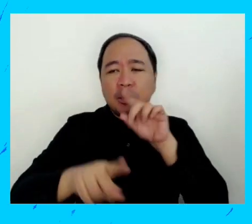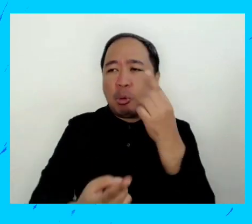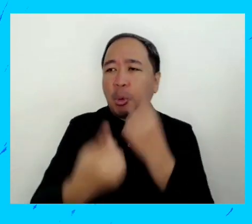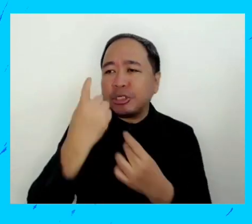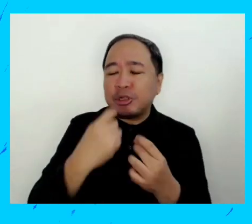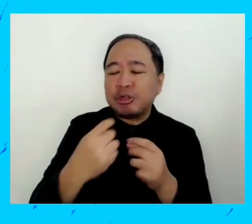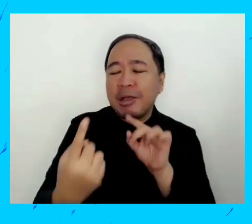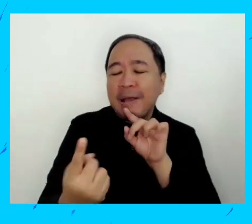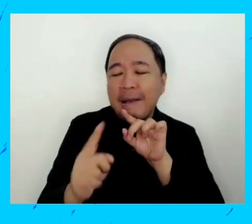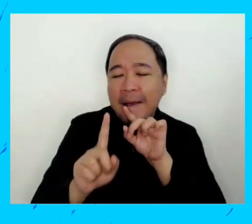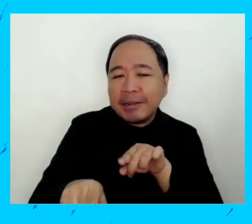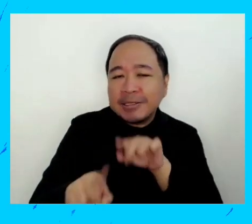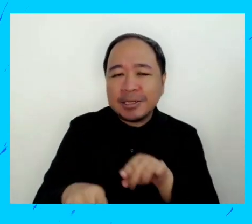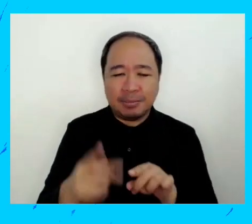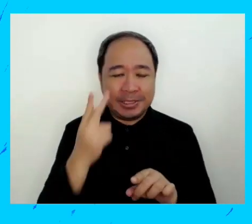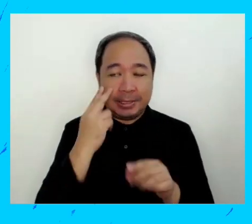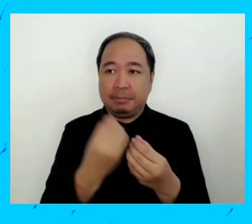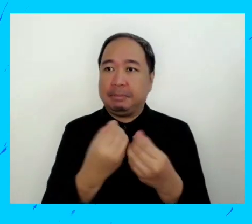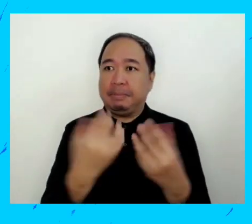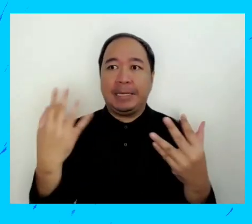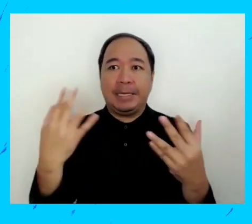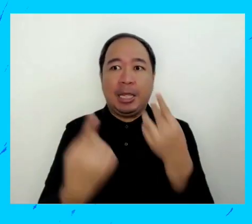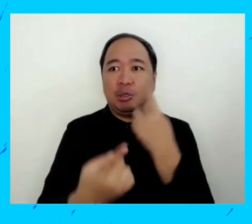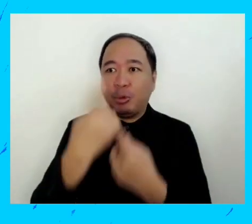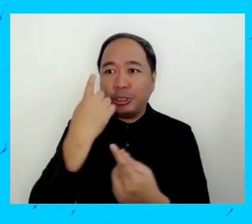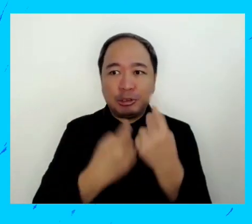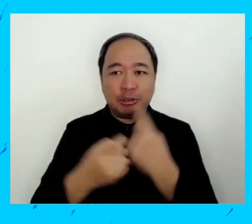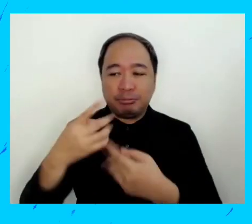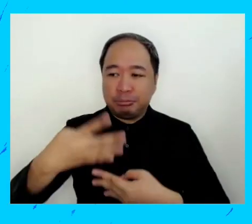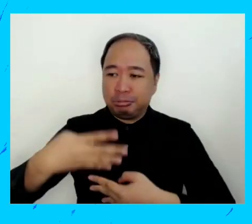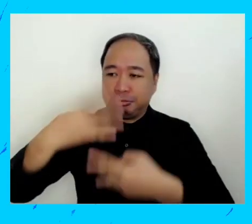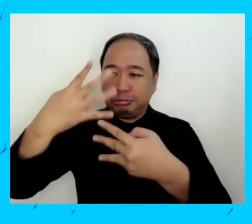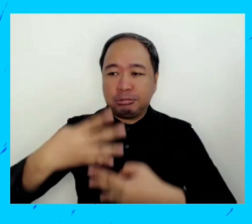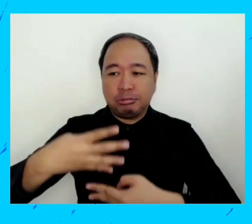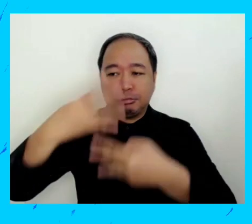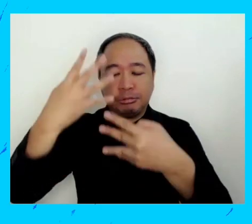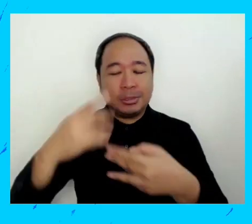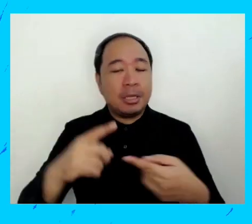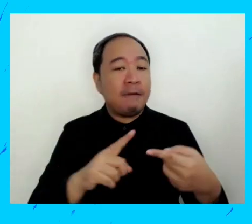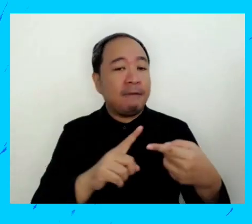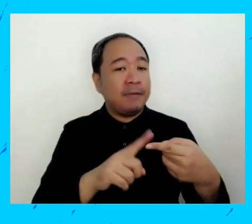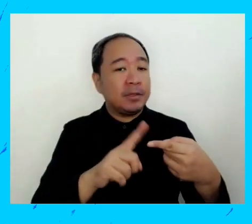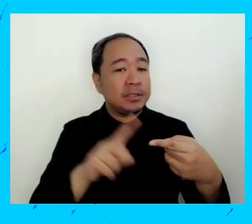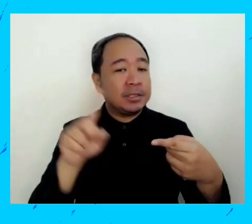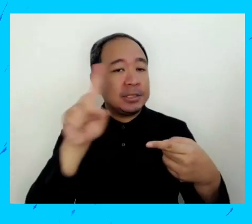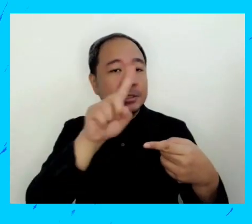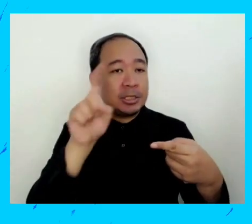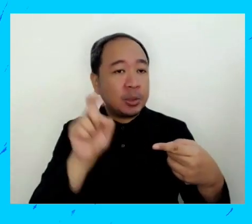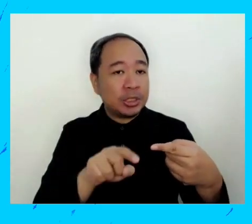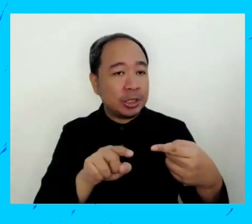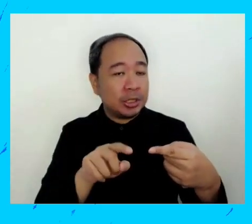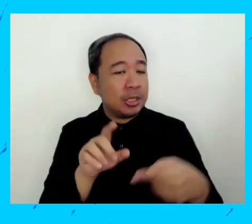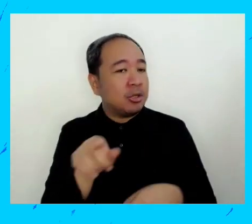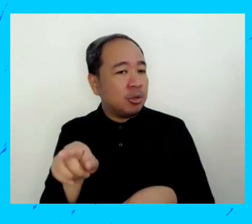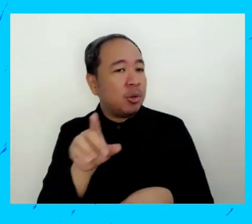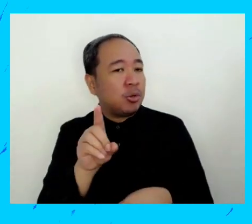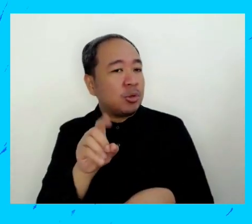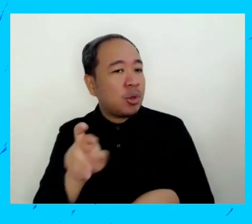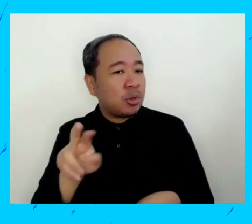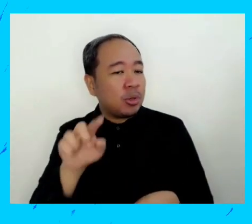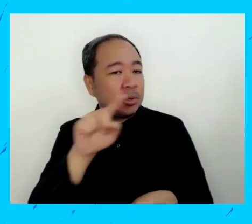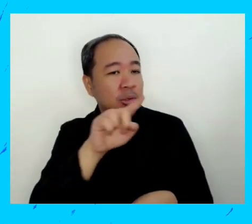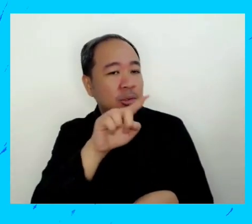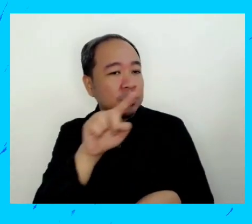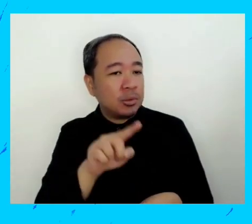important part of our session, which is the part of the debate. I see a lot of questions here. And our first